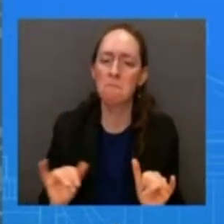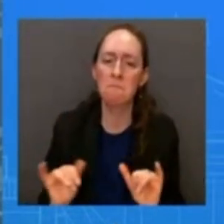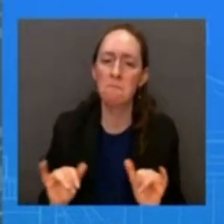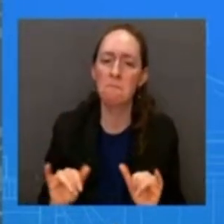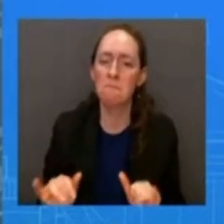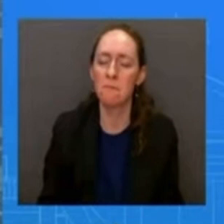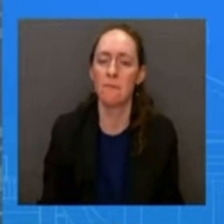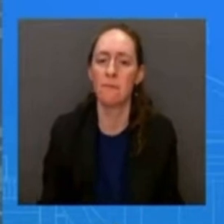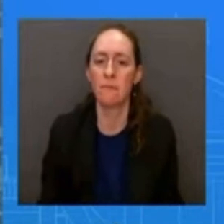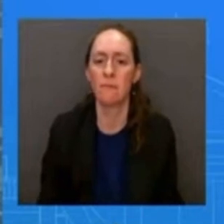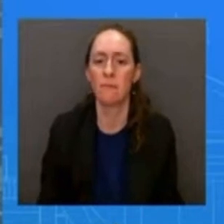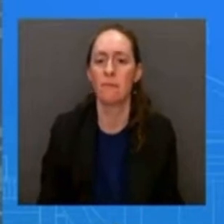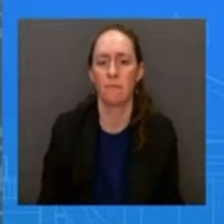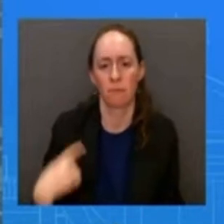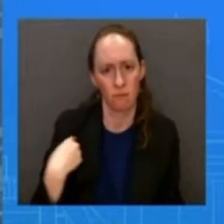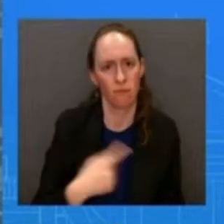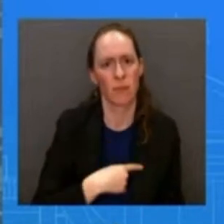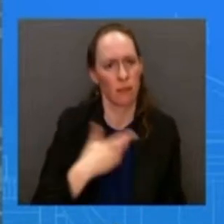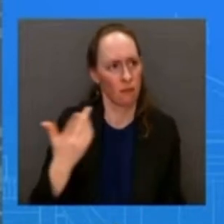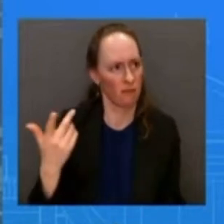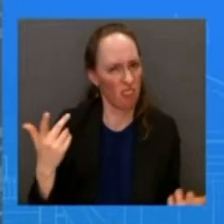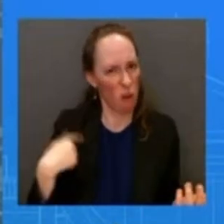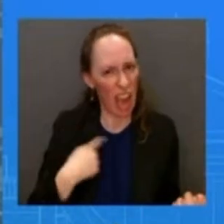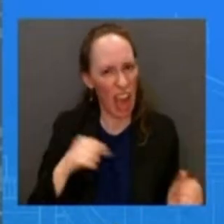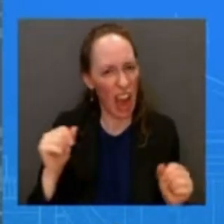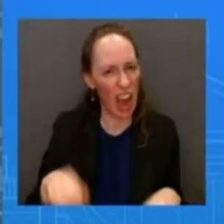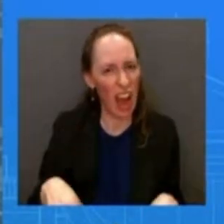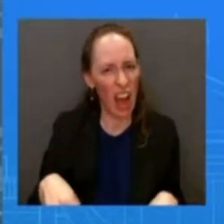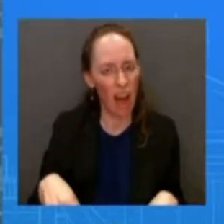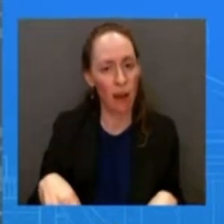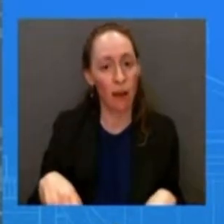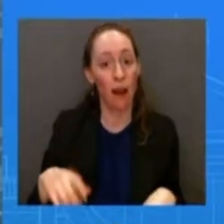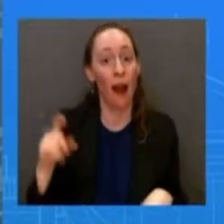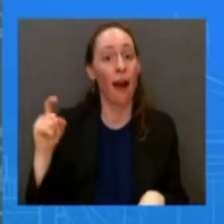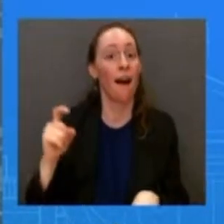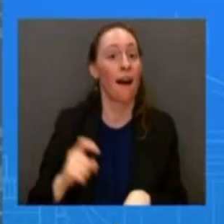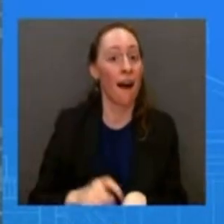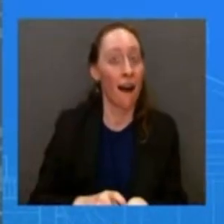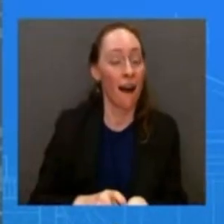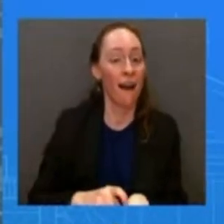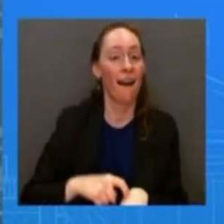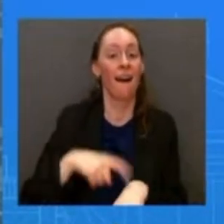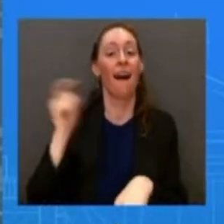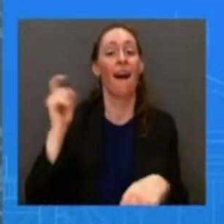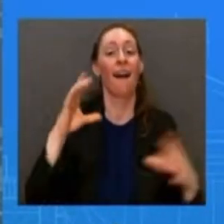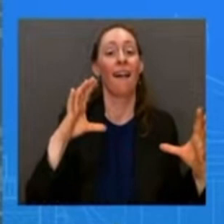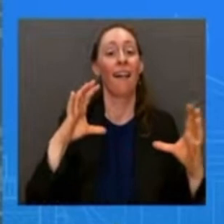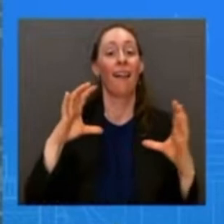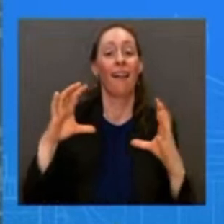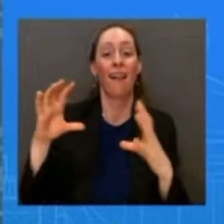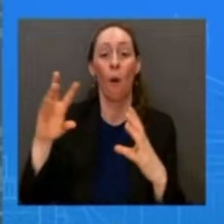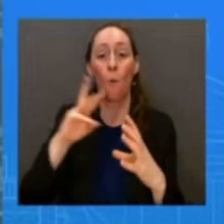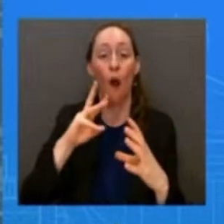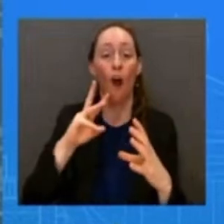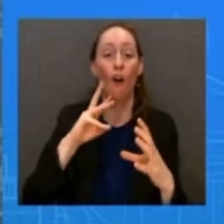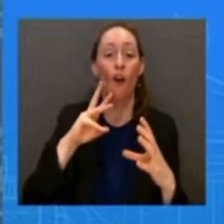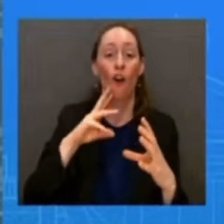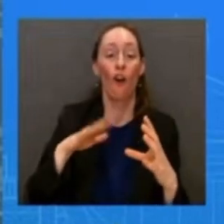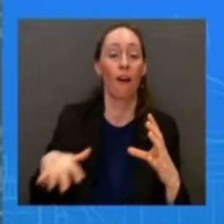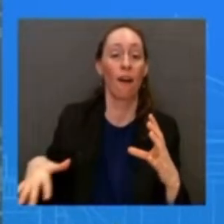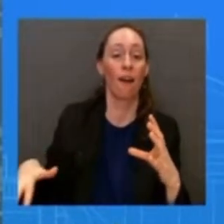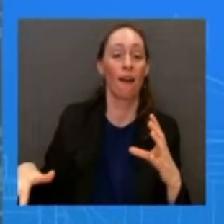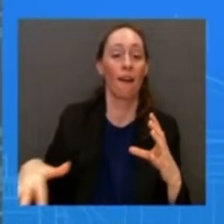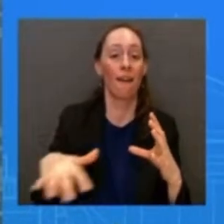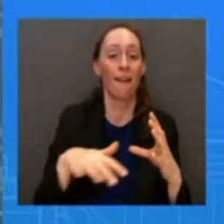and when it got over an area where uh it was safe where we're able to collect because we are collecting the data that's on the the